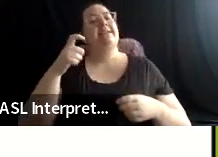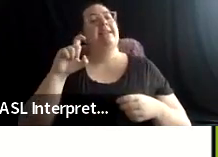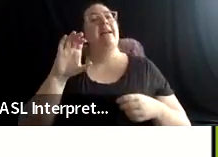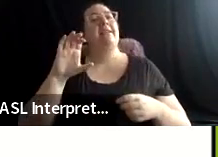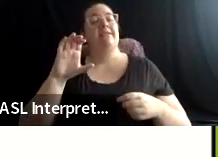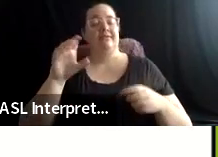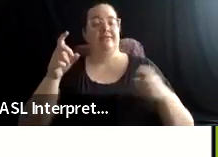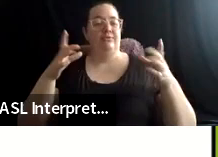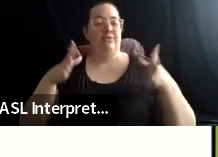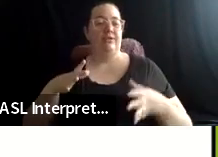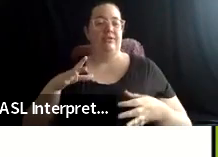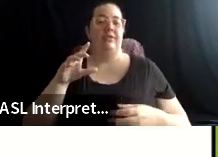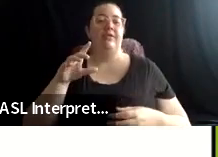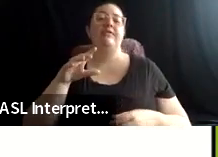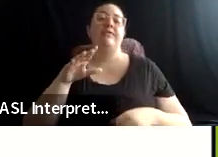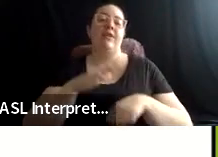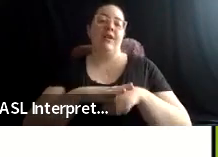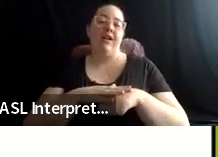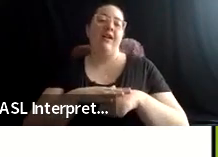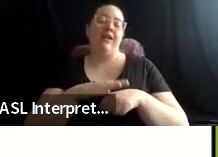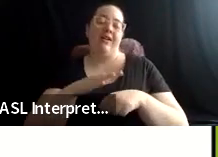I'll pass it over to my colleague, Asia Freeman.